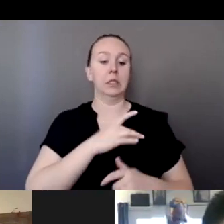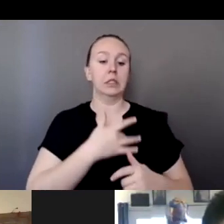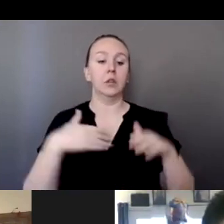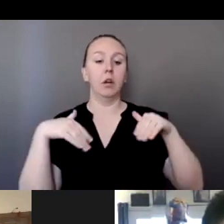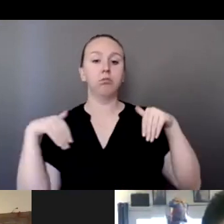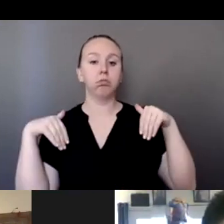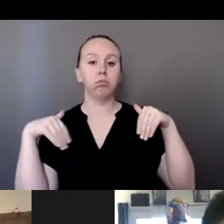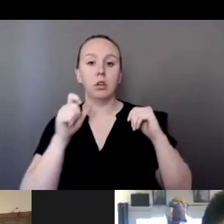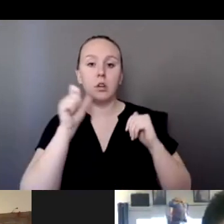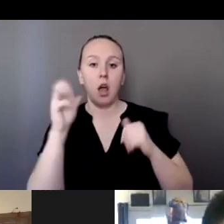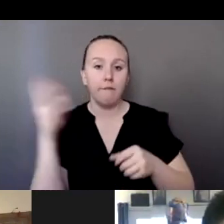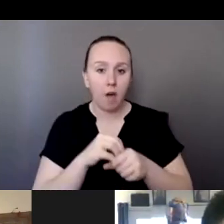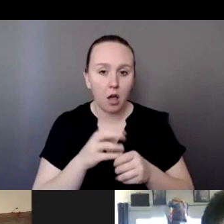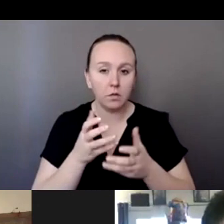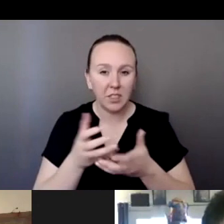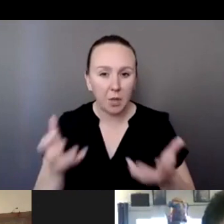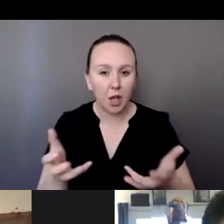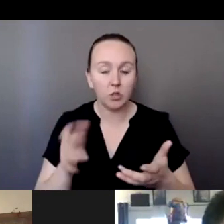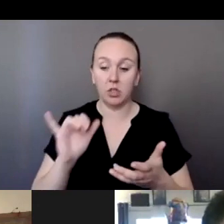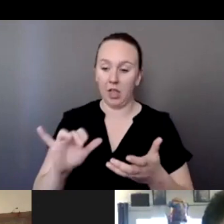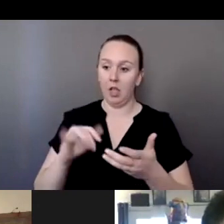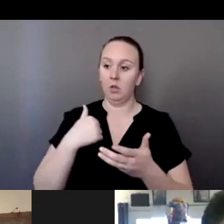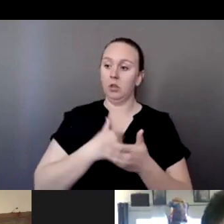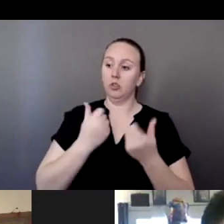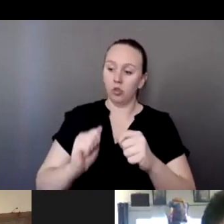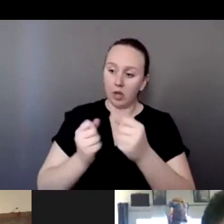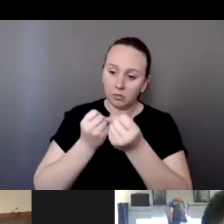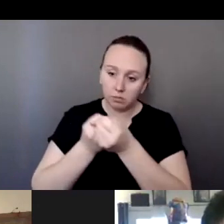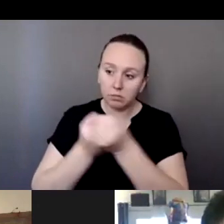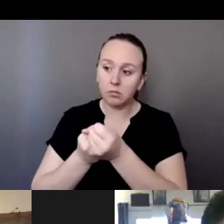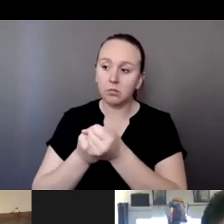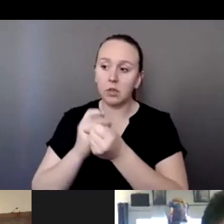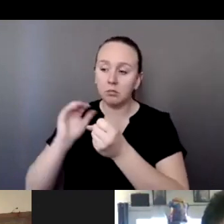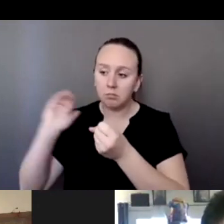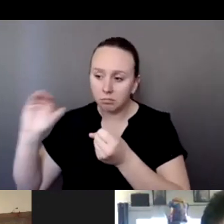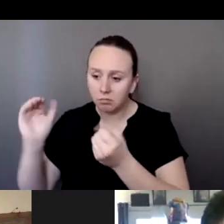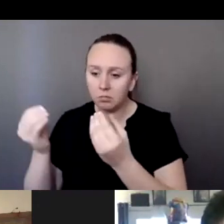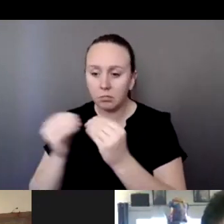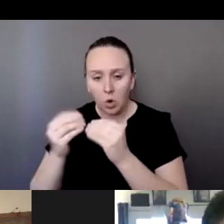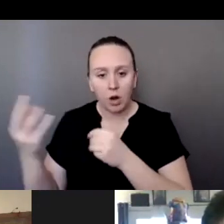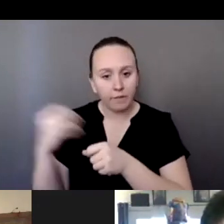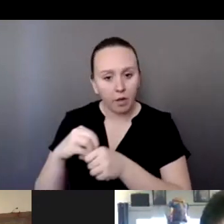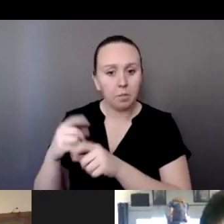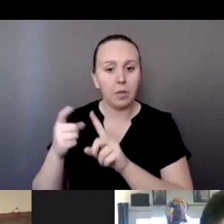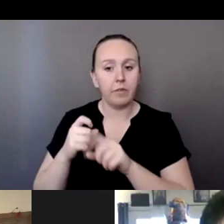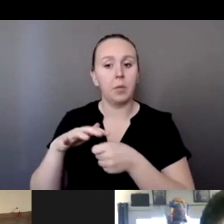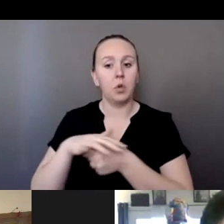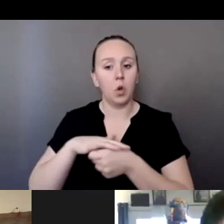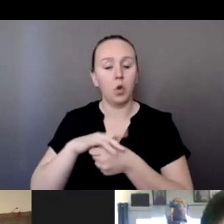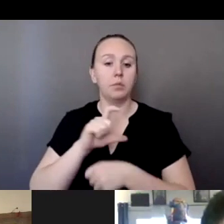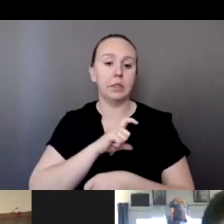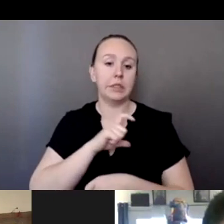that's where we're at right now is trying to advocate and trying to get more involvement from our local police station.